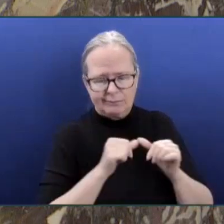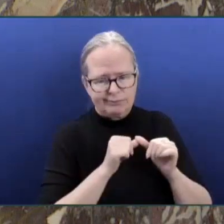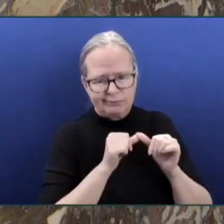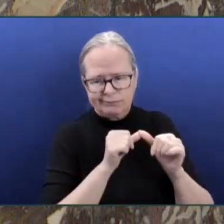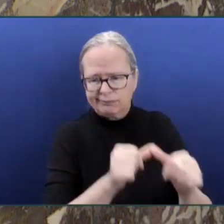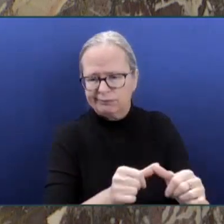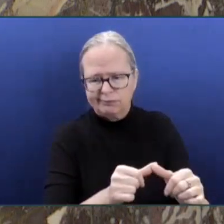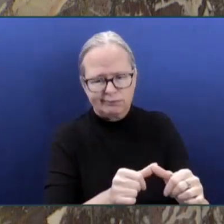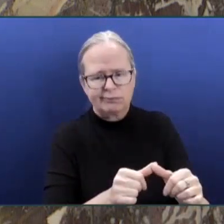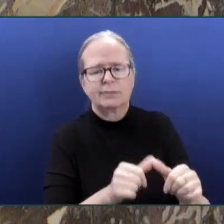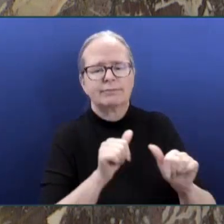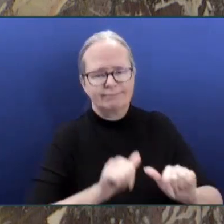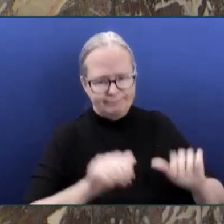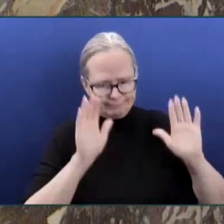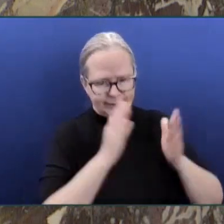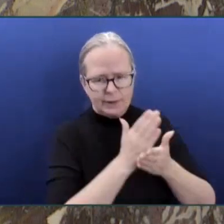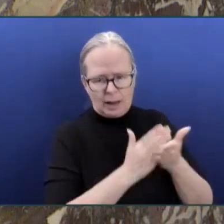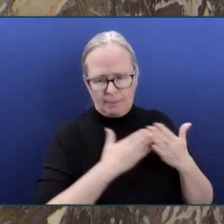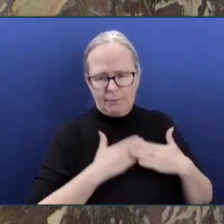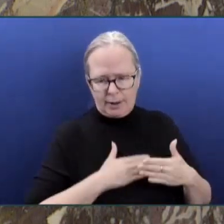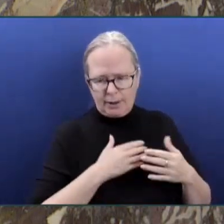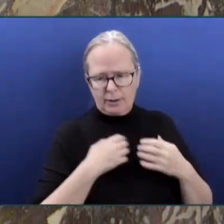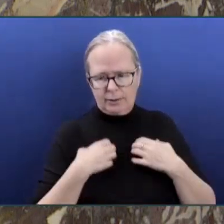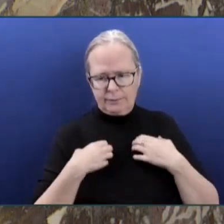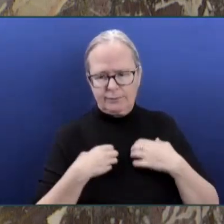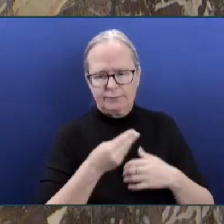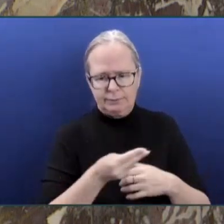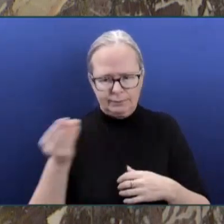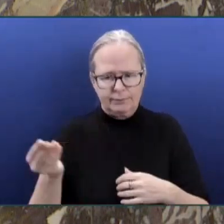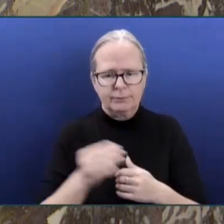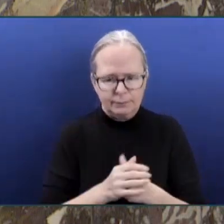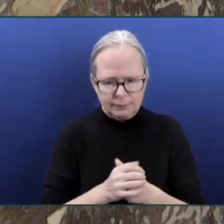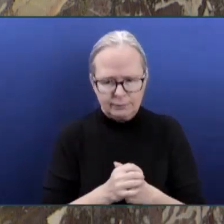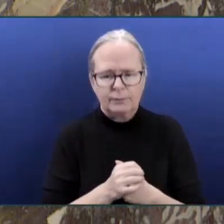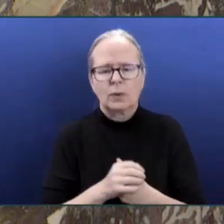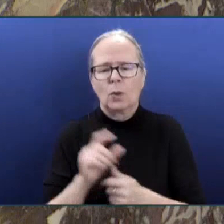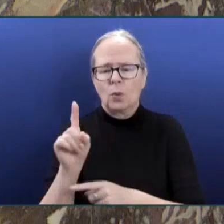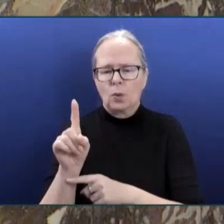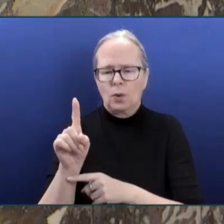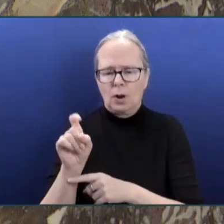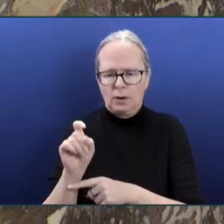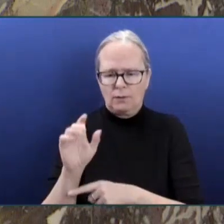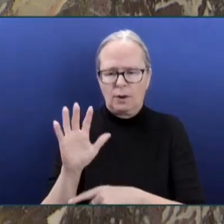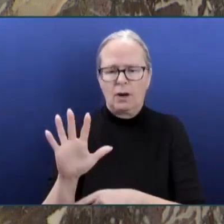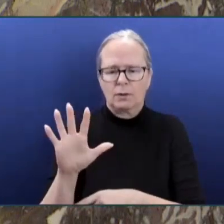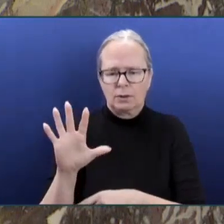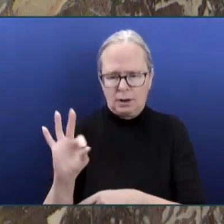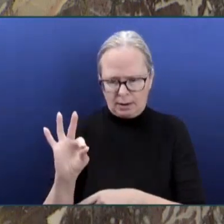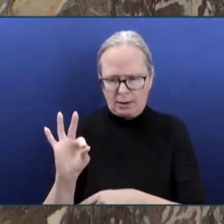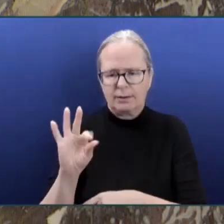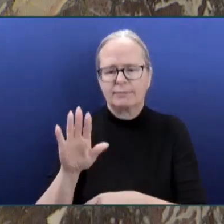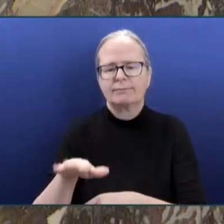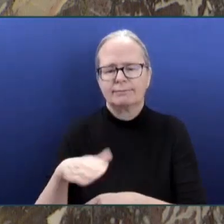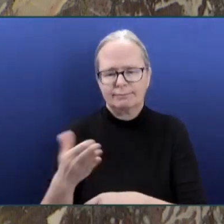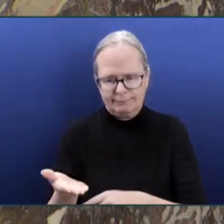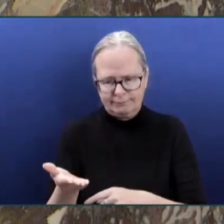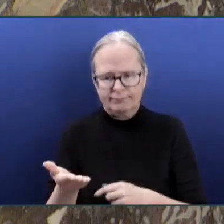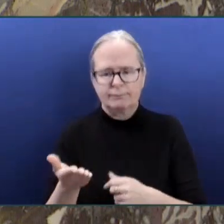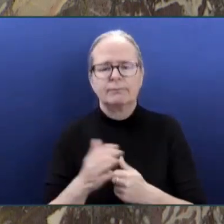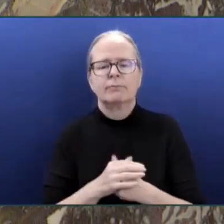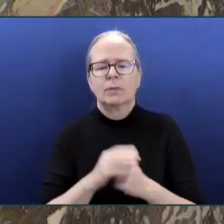living kidney donors provided 465 transplants. 25 hearts, 101 livers,